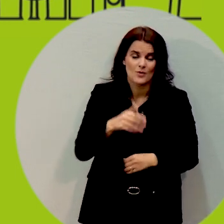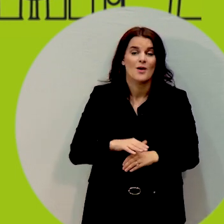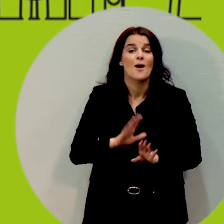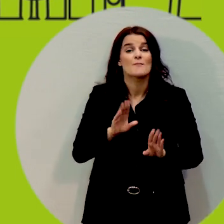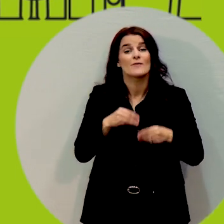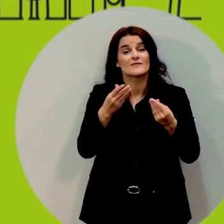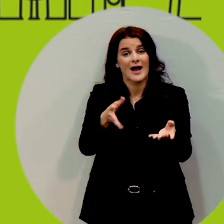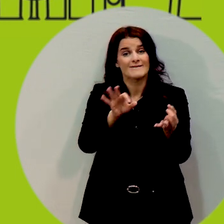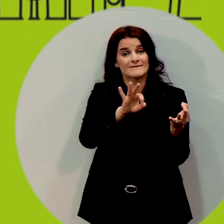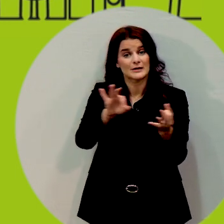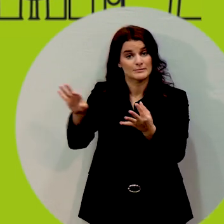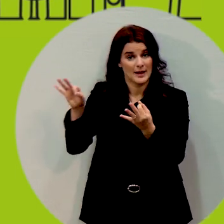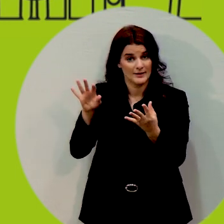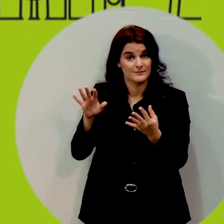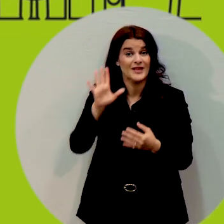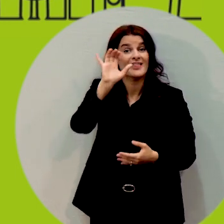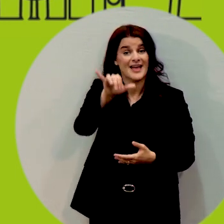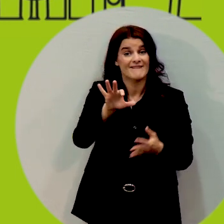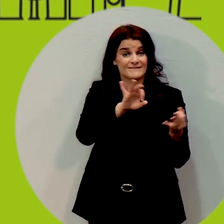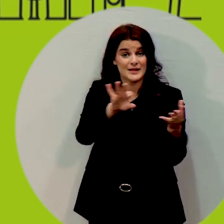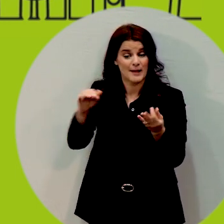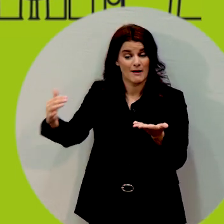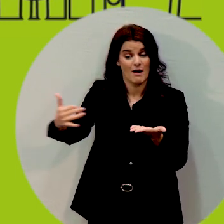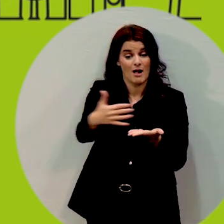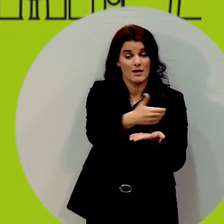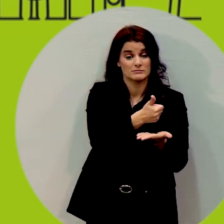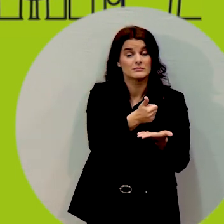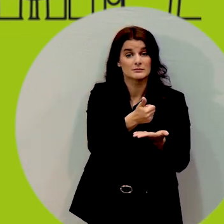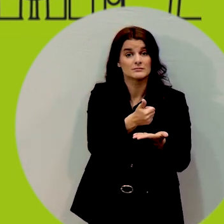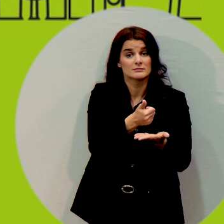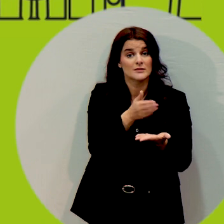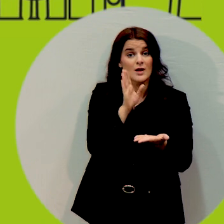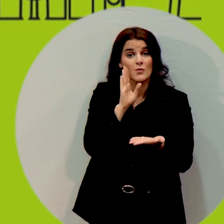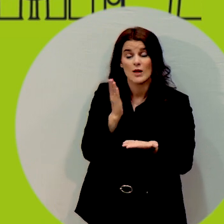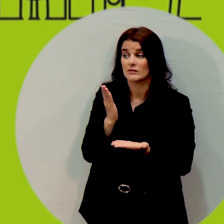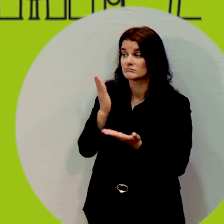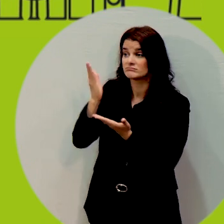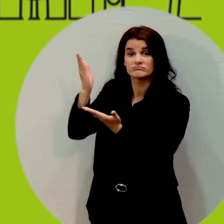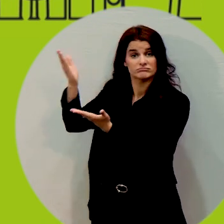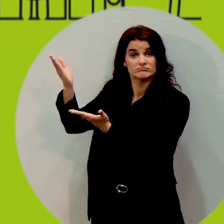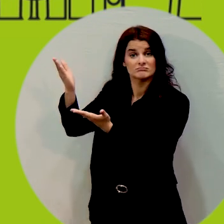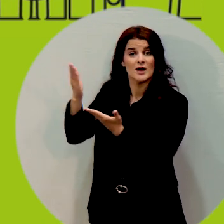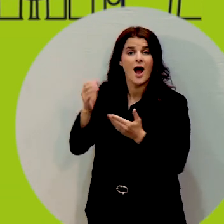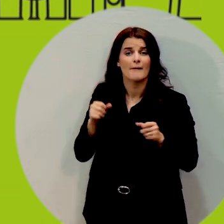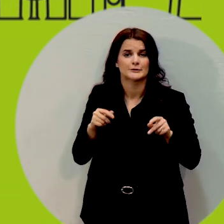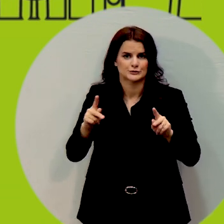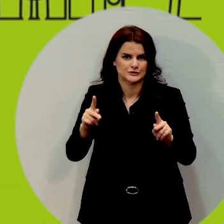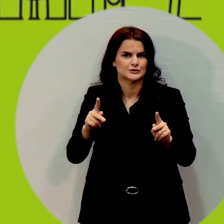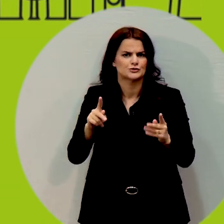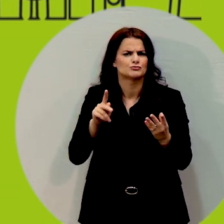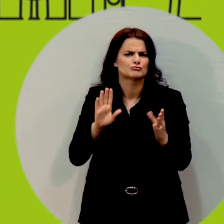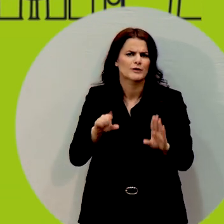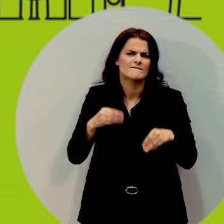the to provide the feedback in a way that worked for you thank you very much